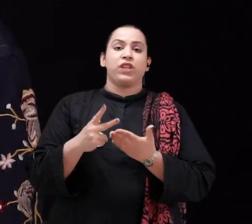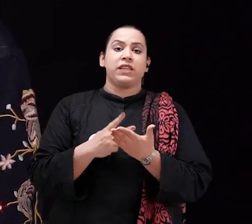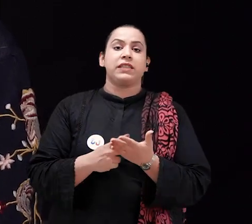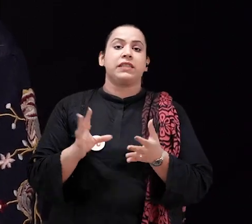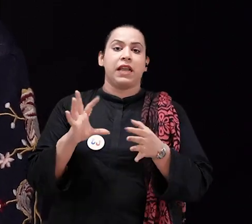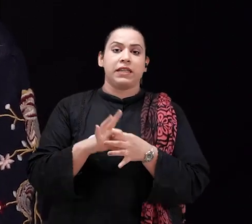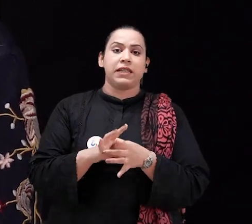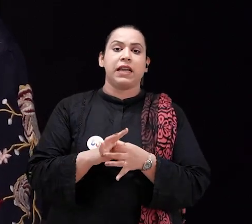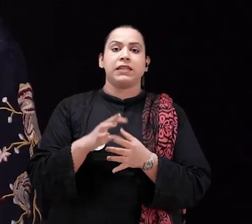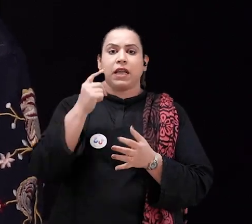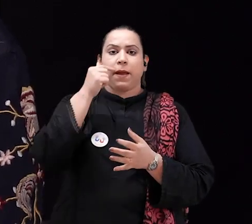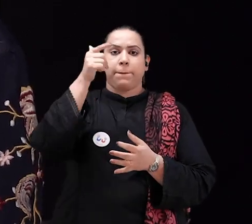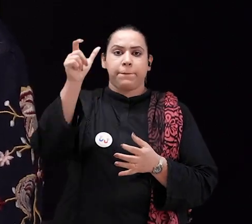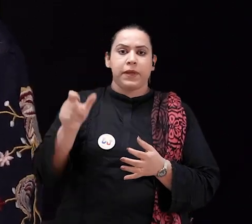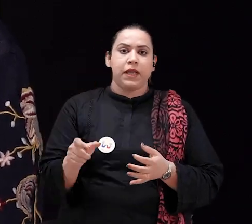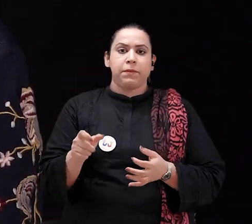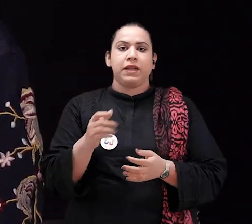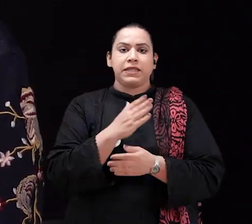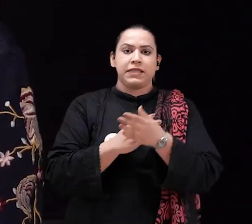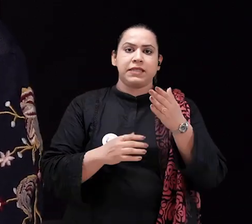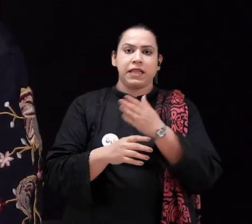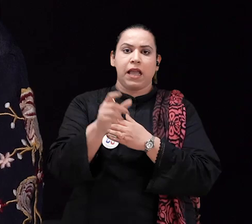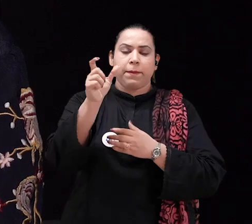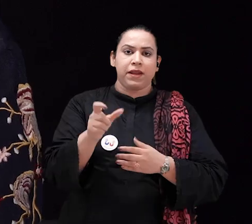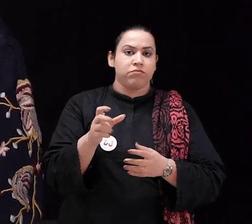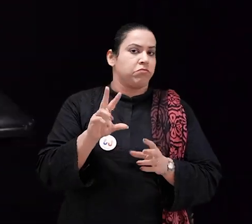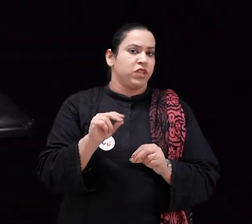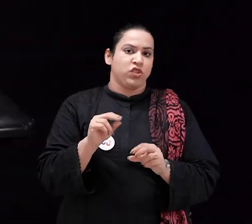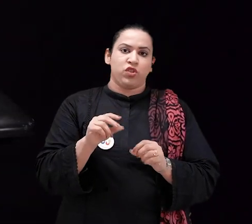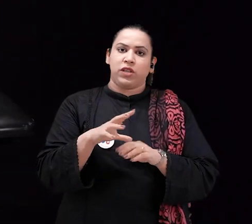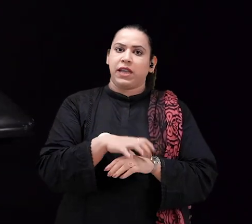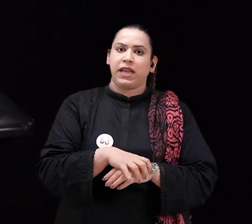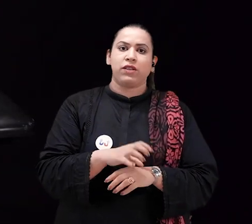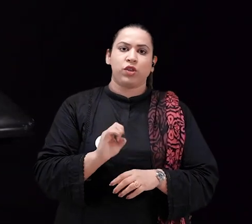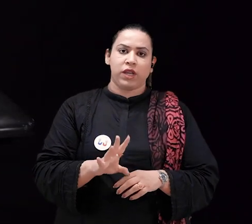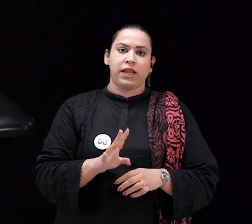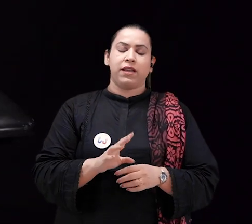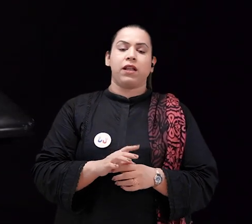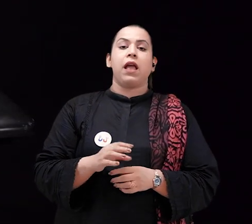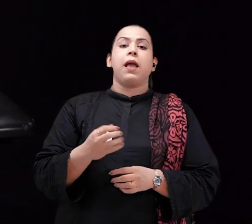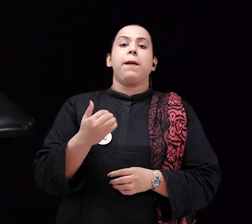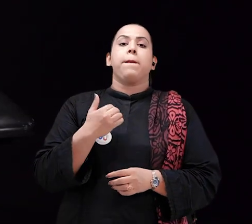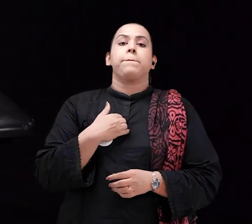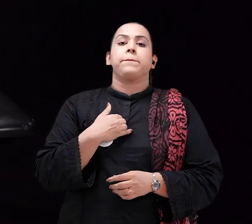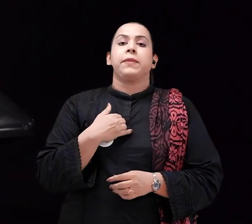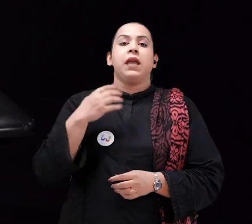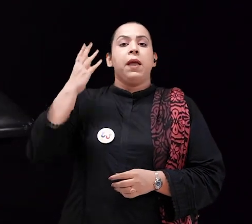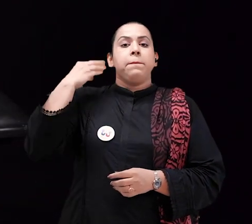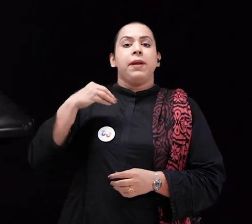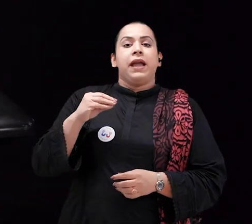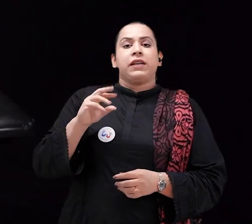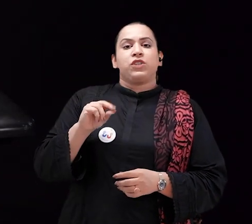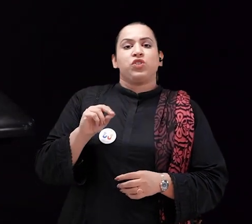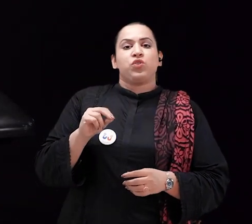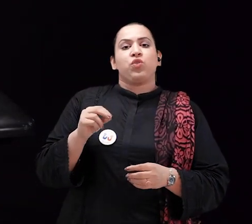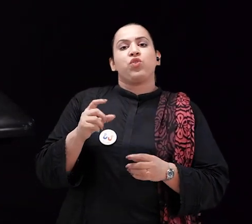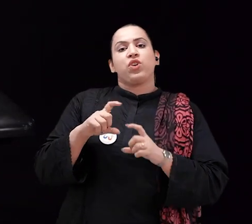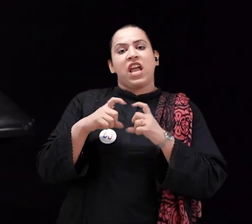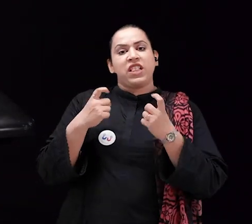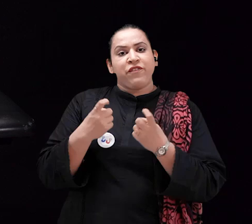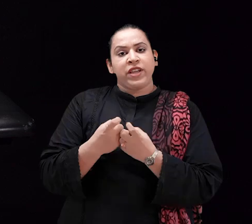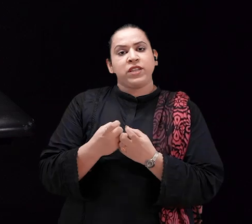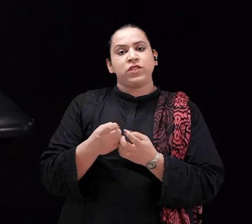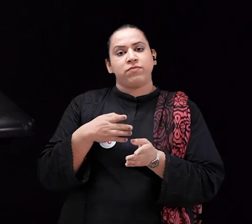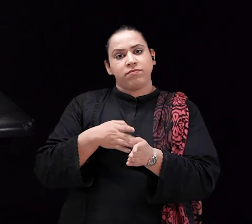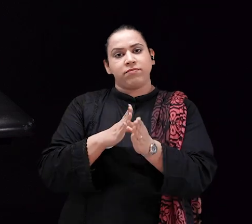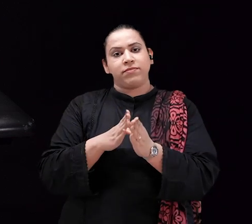world that they matter, that they are good as anybody. There is a stigma attached to people with disabilities, but you